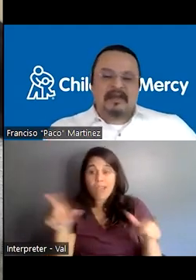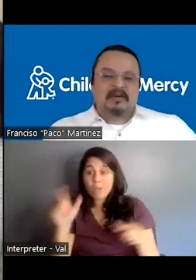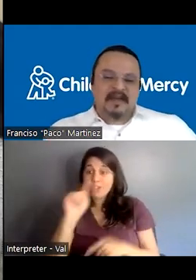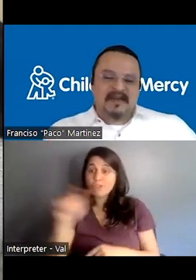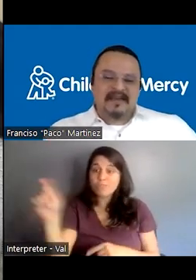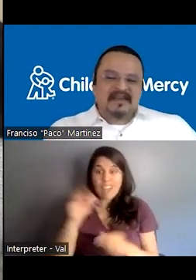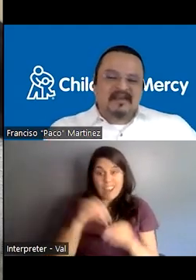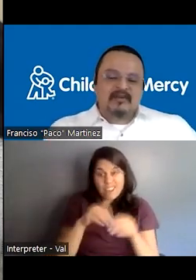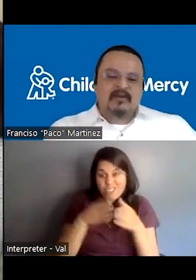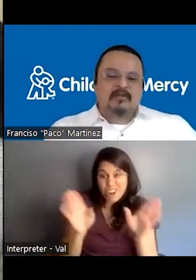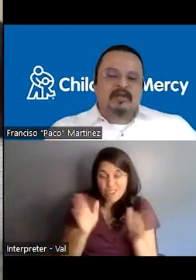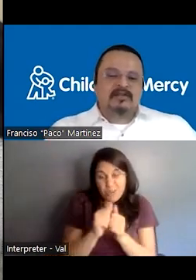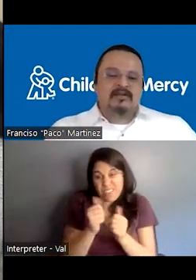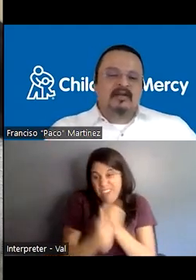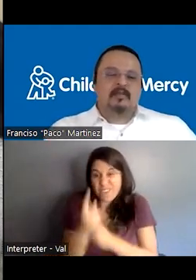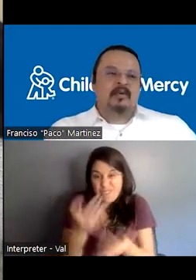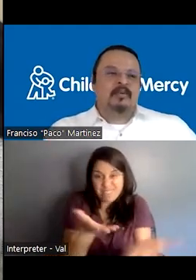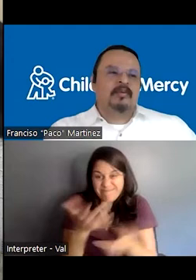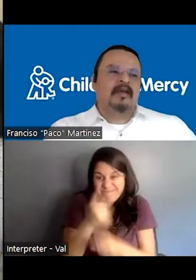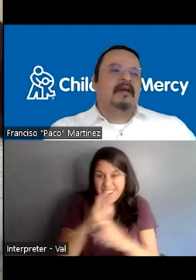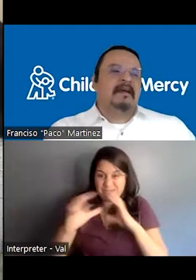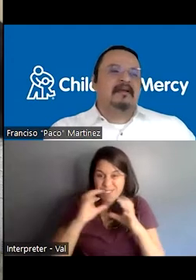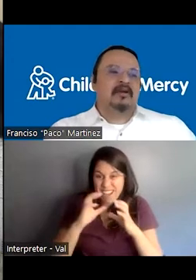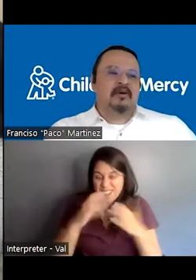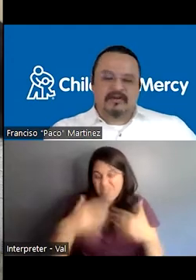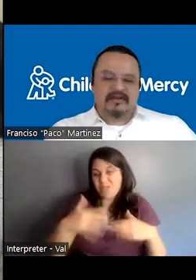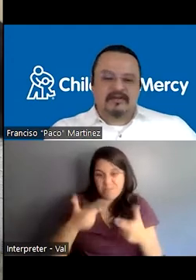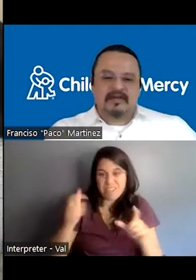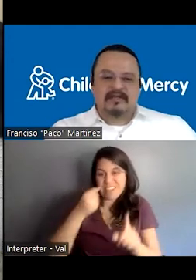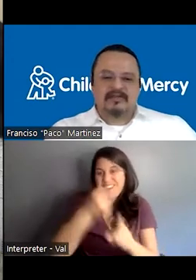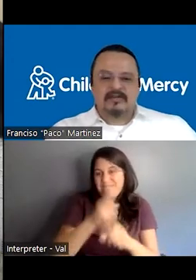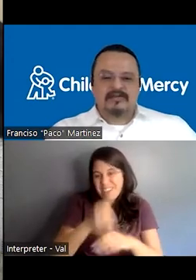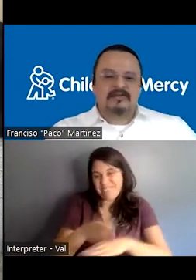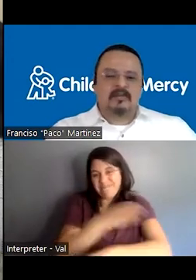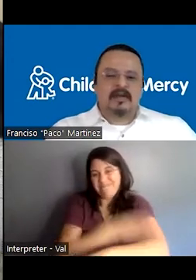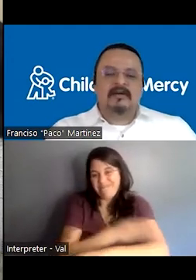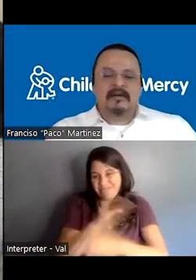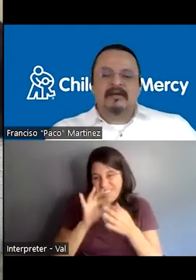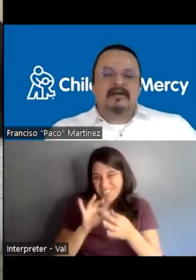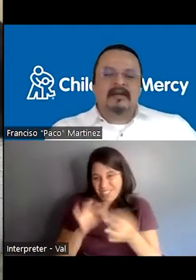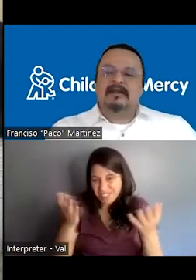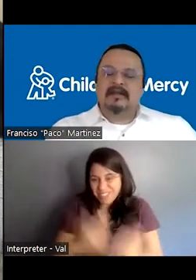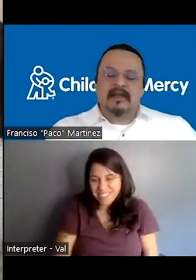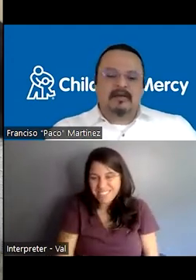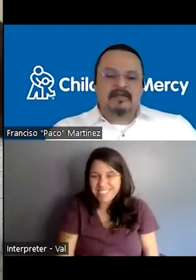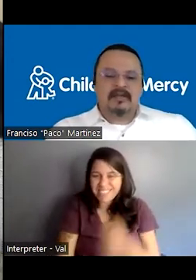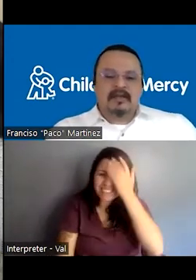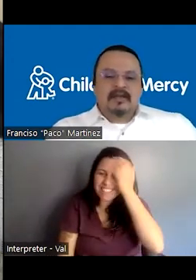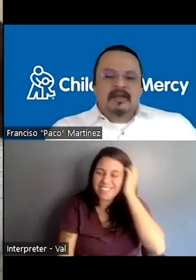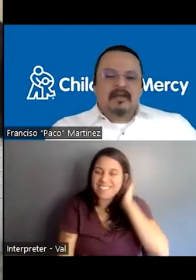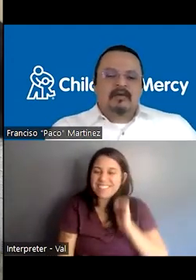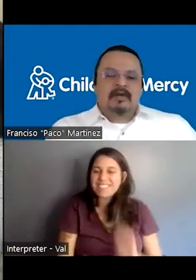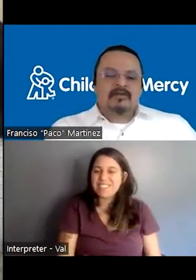and and everybody, because communication can improve all these relationships, no matter the language,